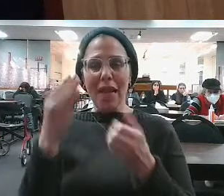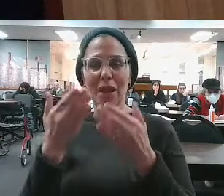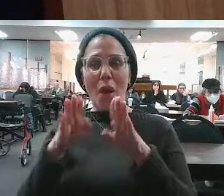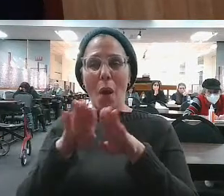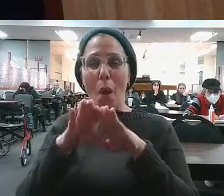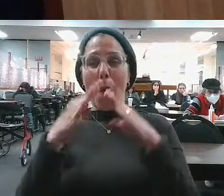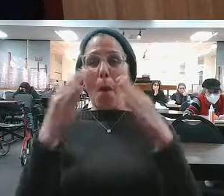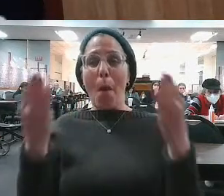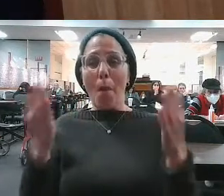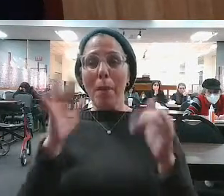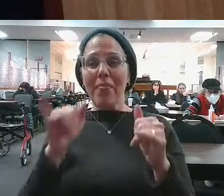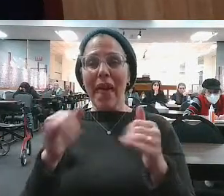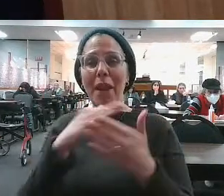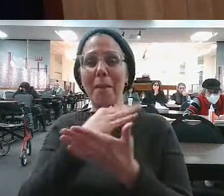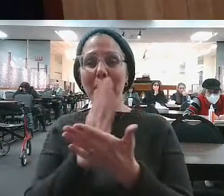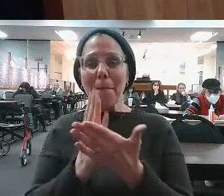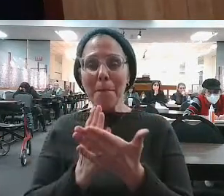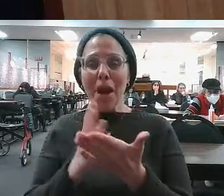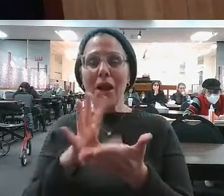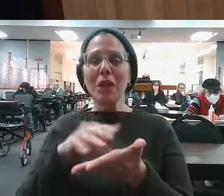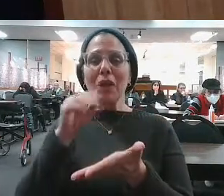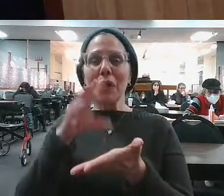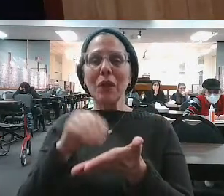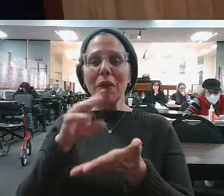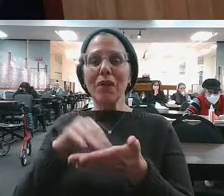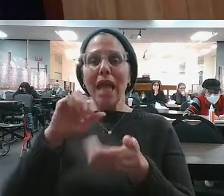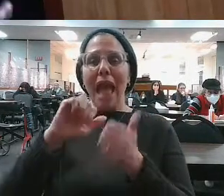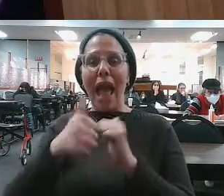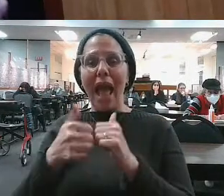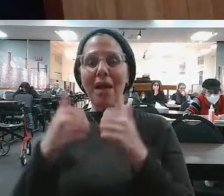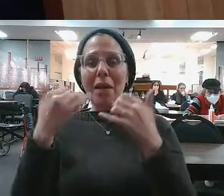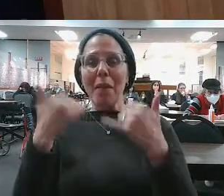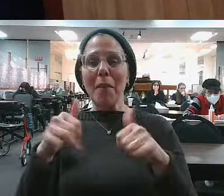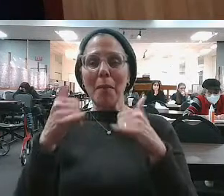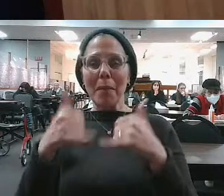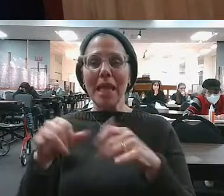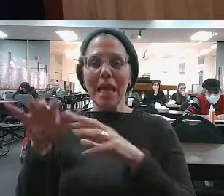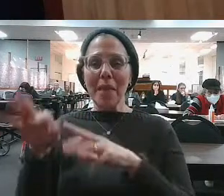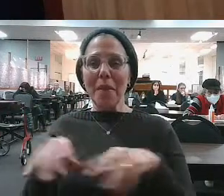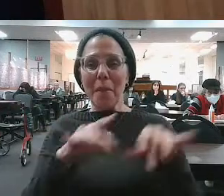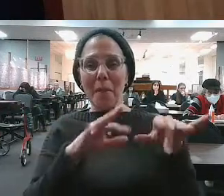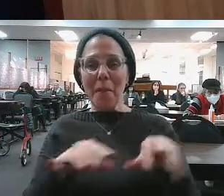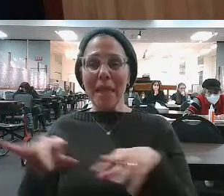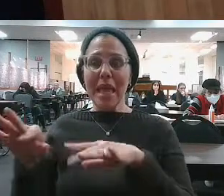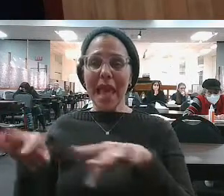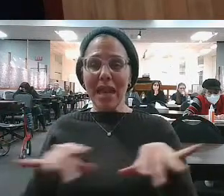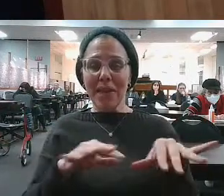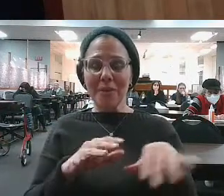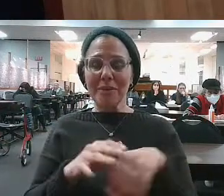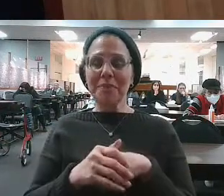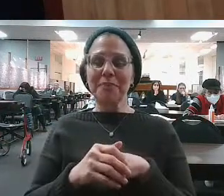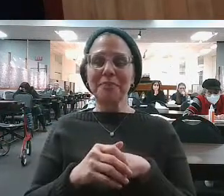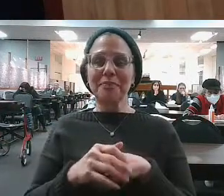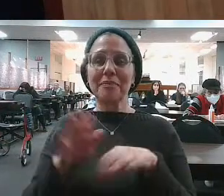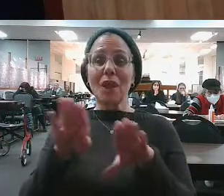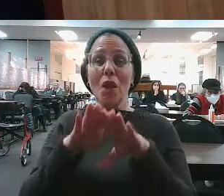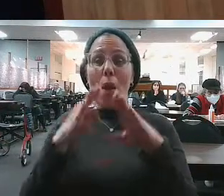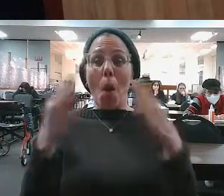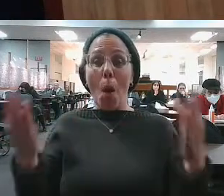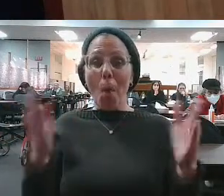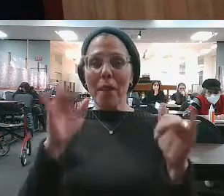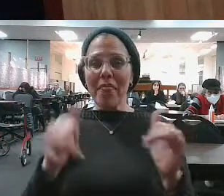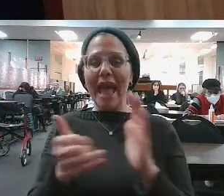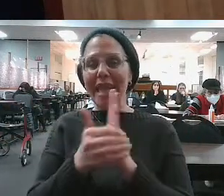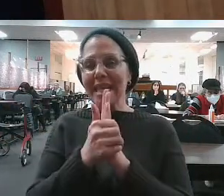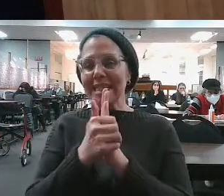because I don't know the science, essentially, he knocked something in his brain that unlocked, that unlocked